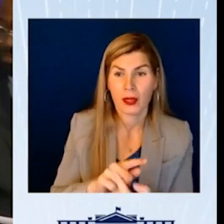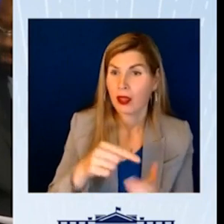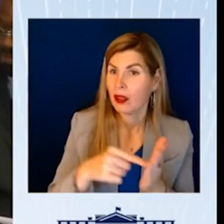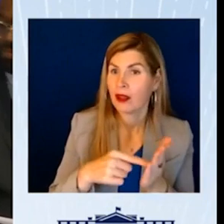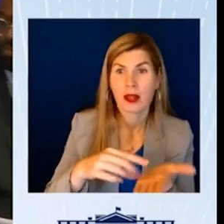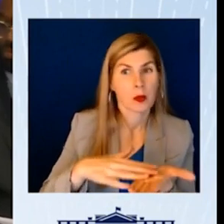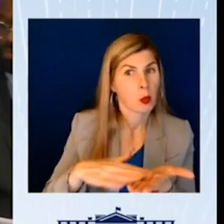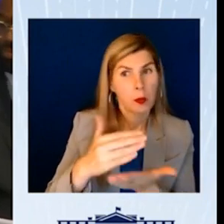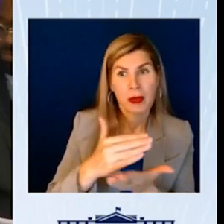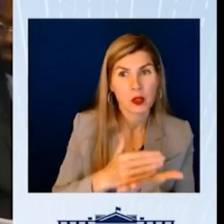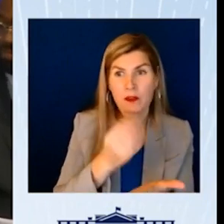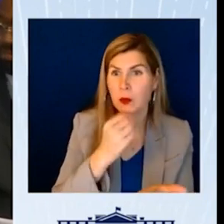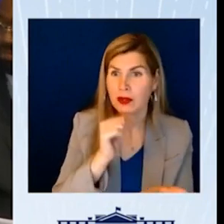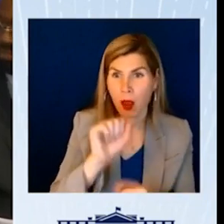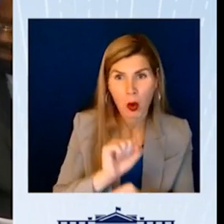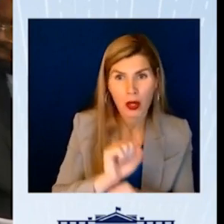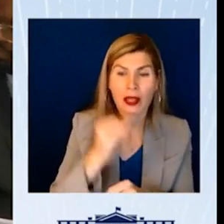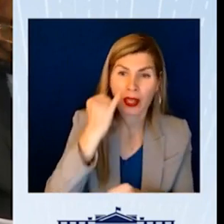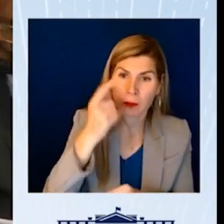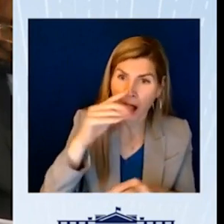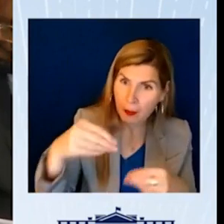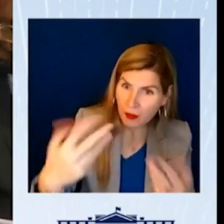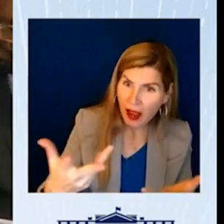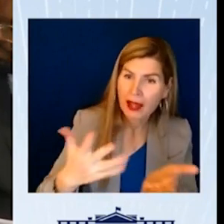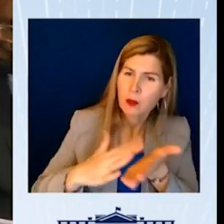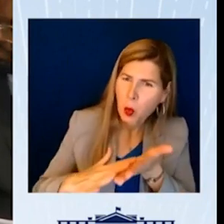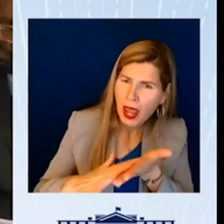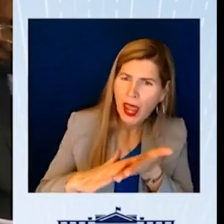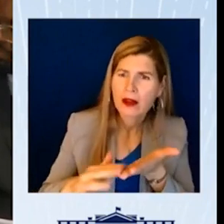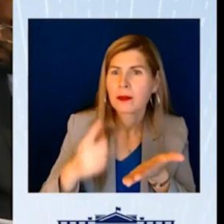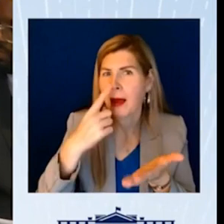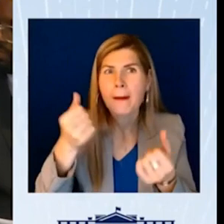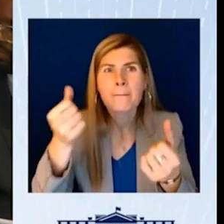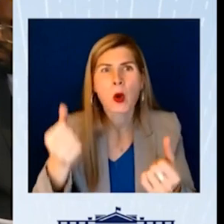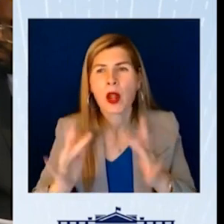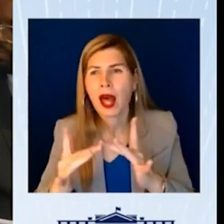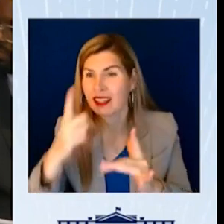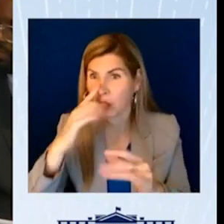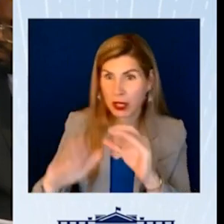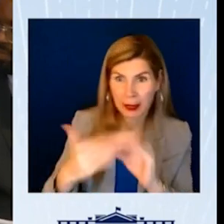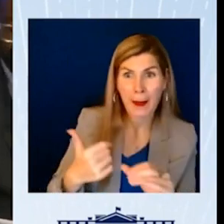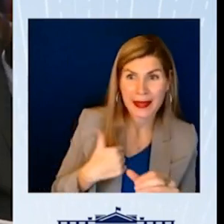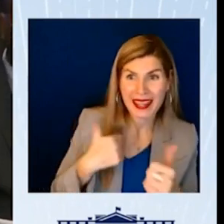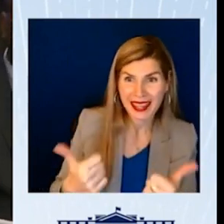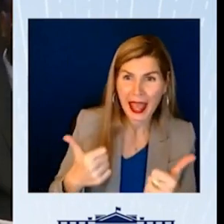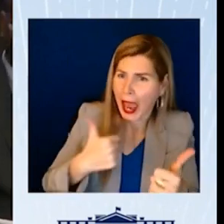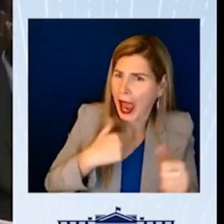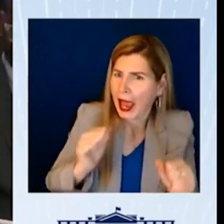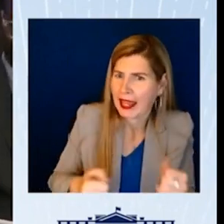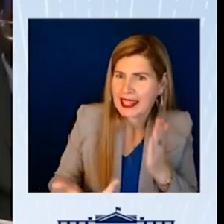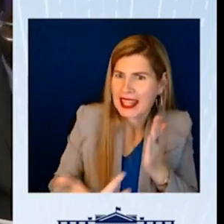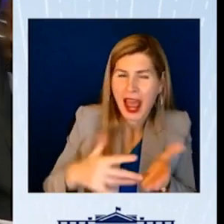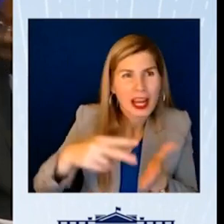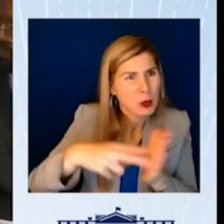doesn't work, but if you provide it in braille or post it online or email it to me, I have tech that allows me to read